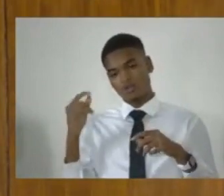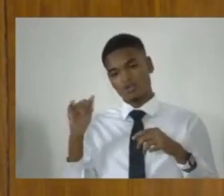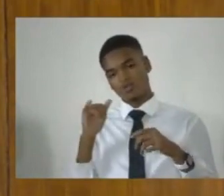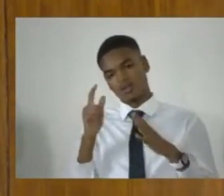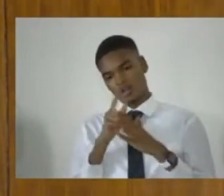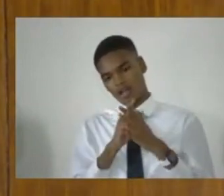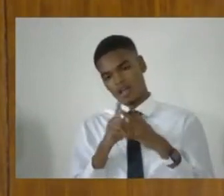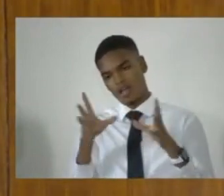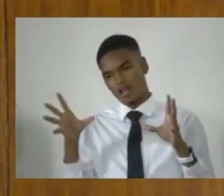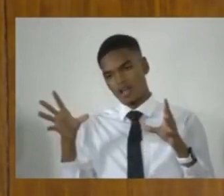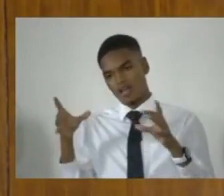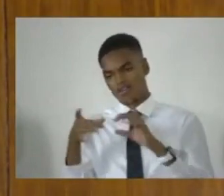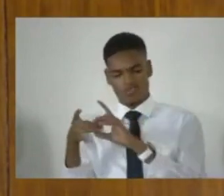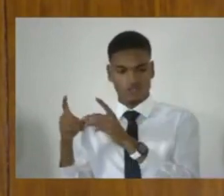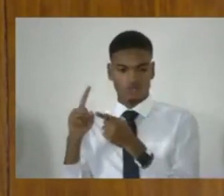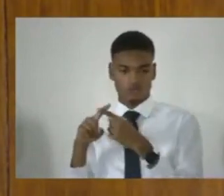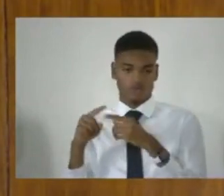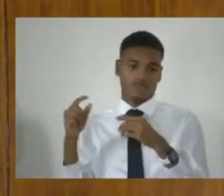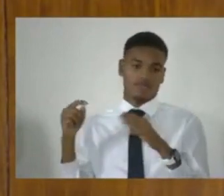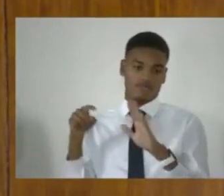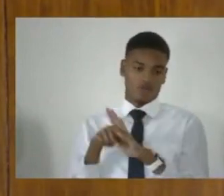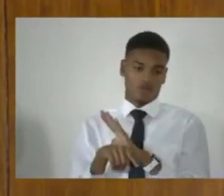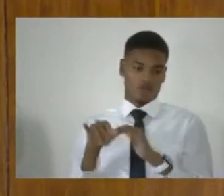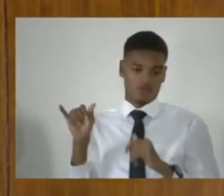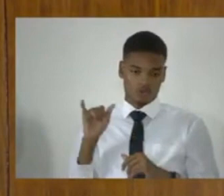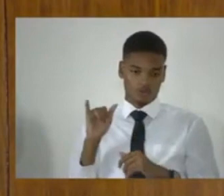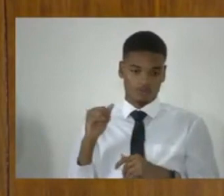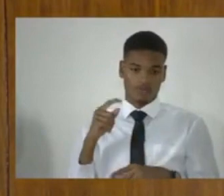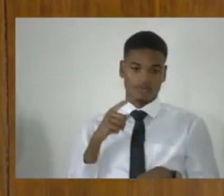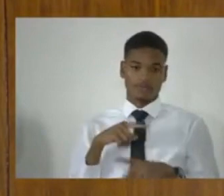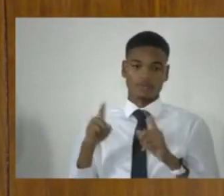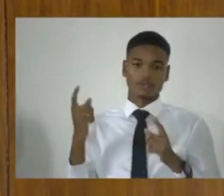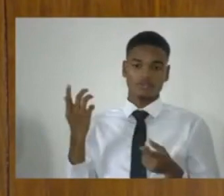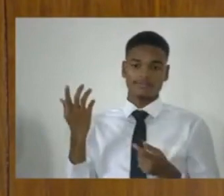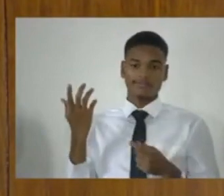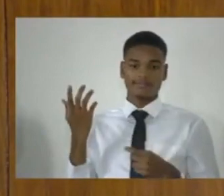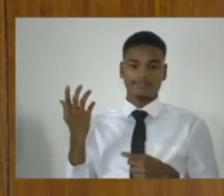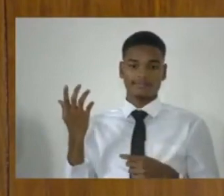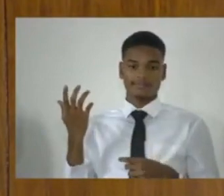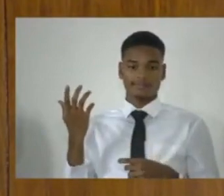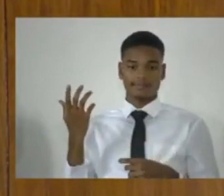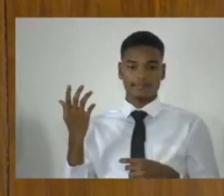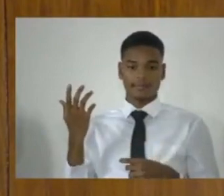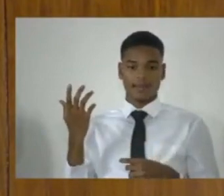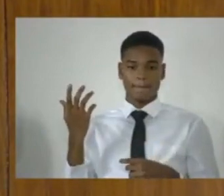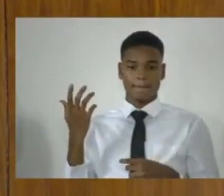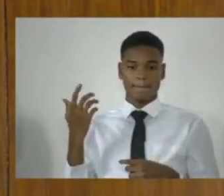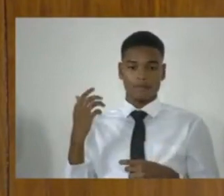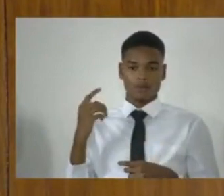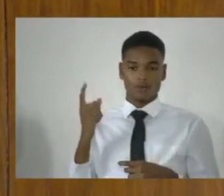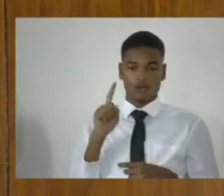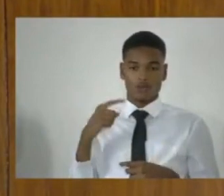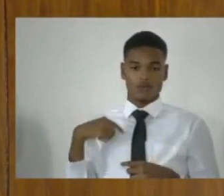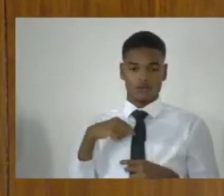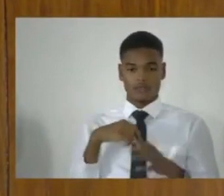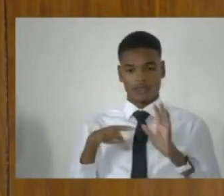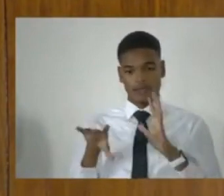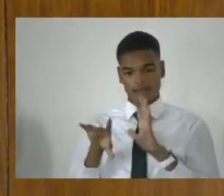changed, and we adopted a bifurcated approach where we identified